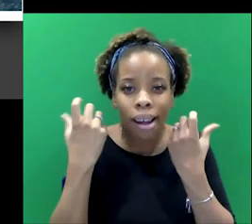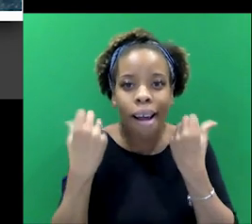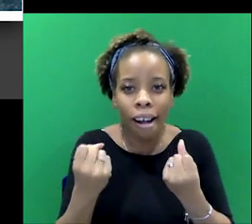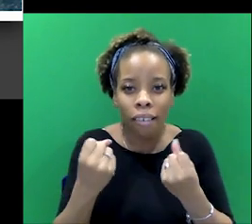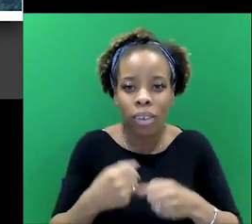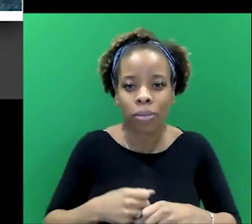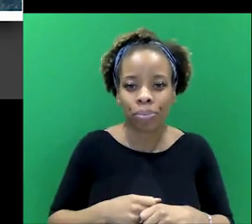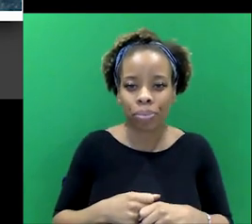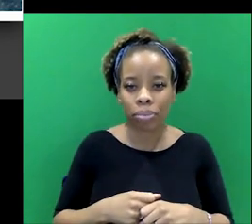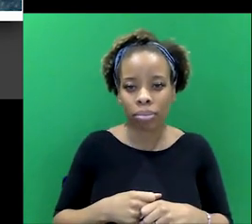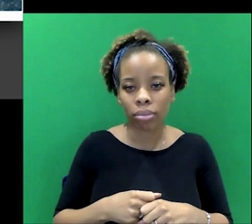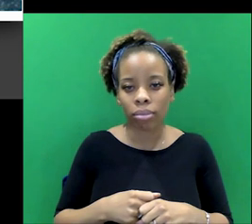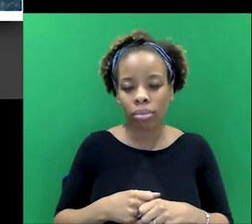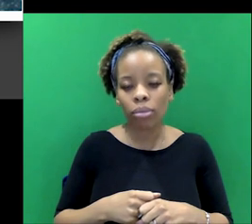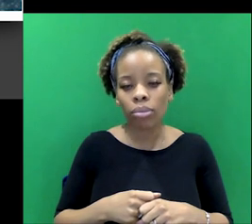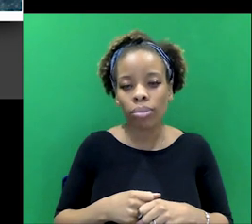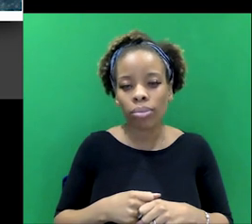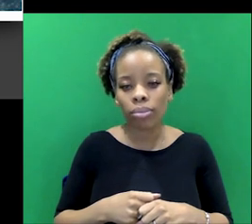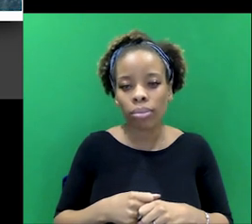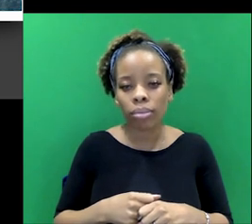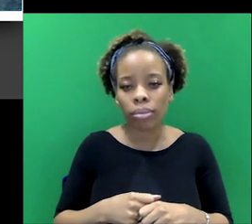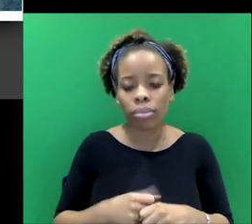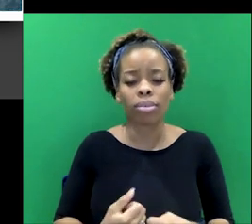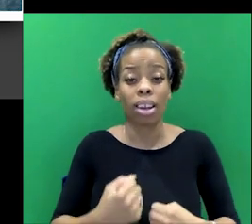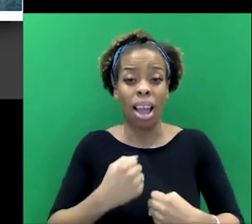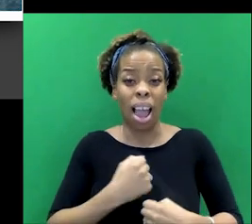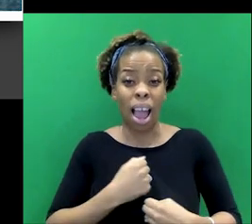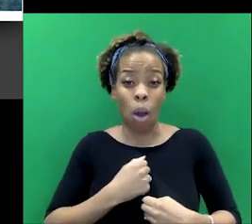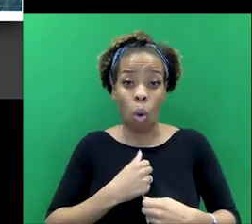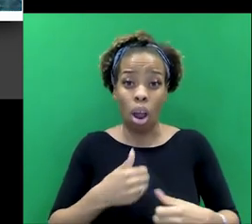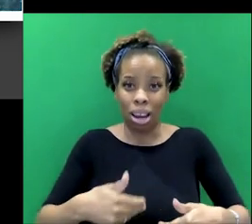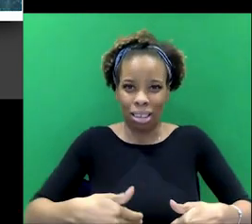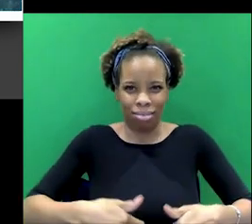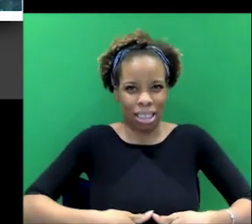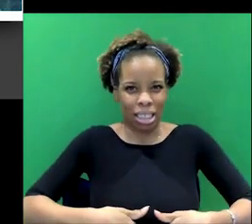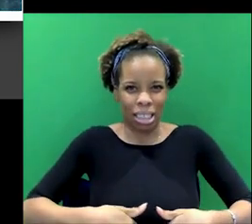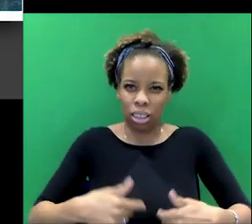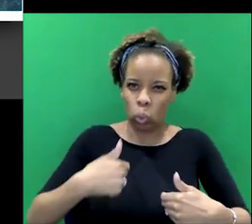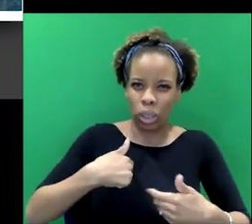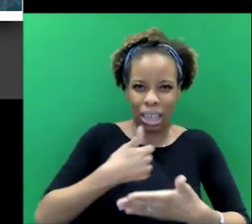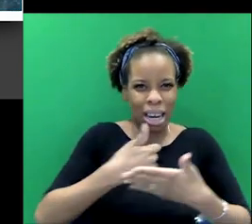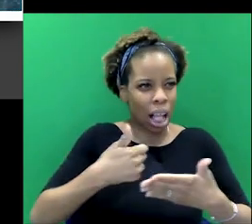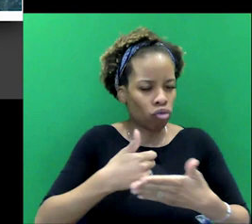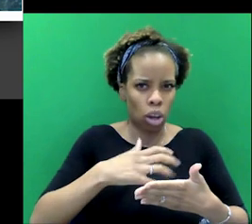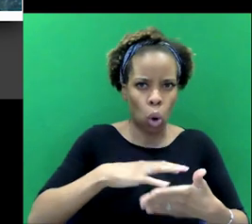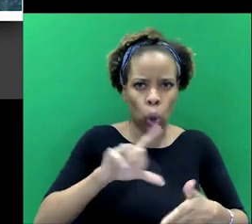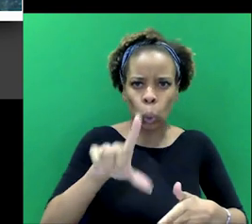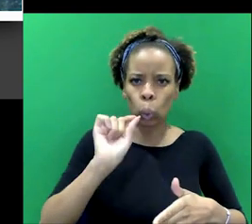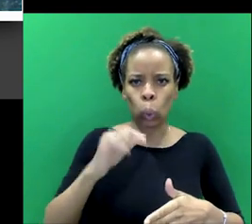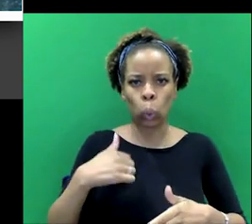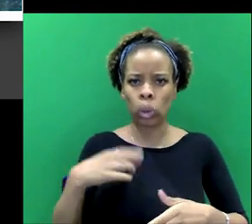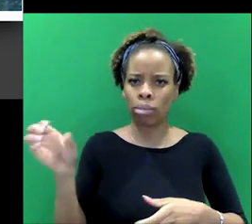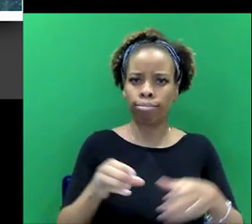I mean, we're pretty, we're, you know, the instinct to, choose, you know, to choose our representatives in a story like this